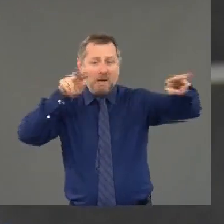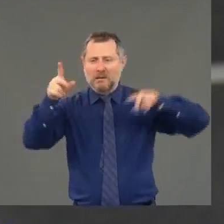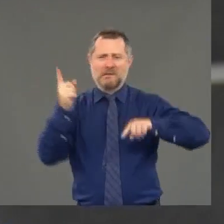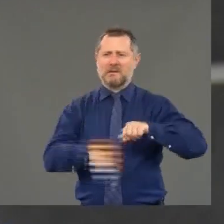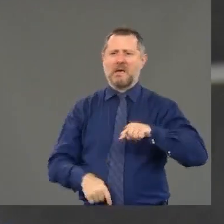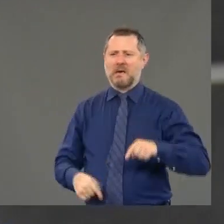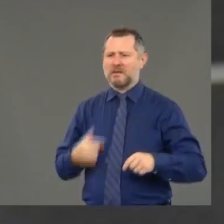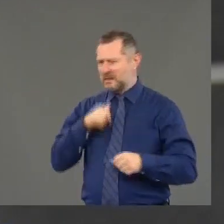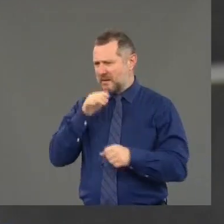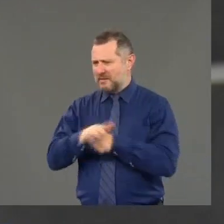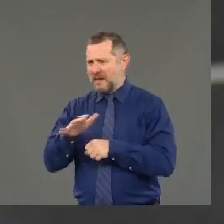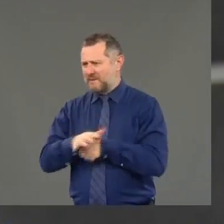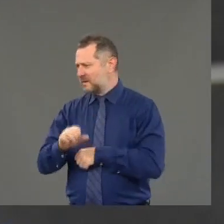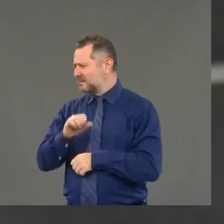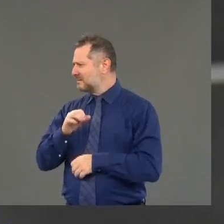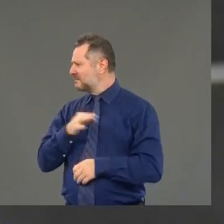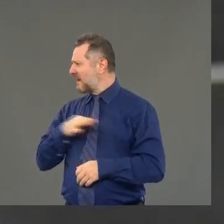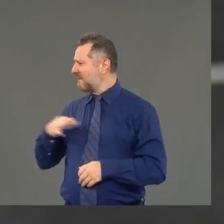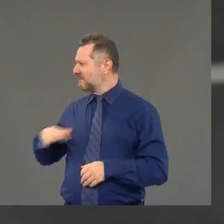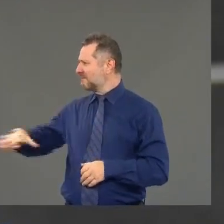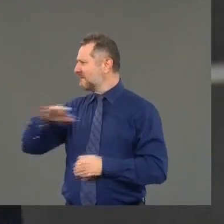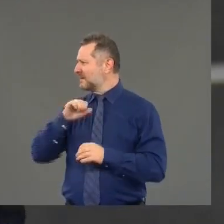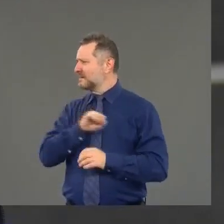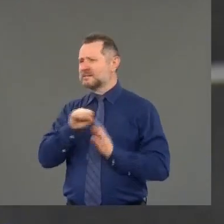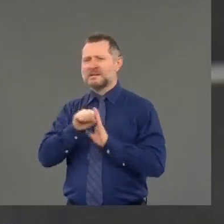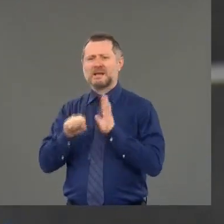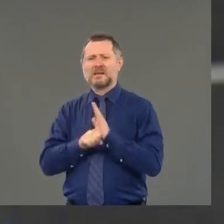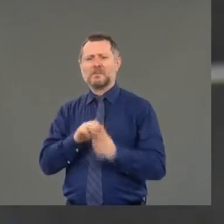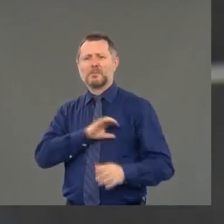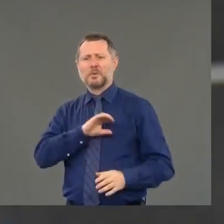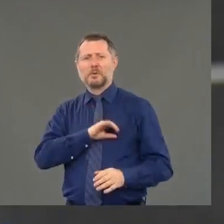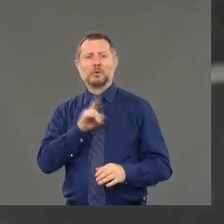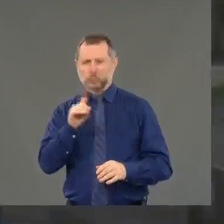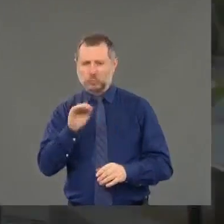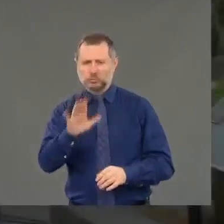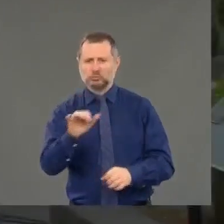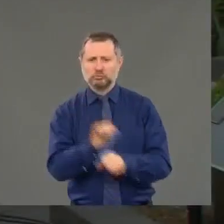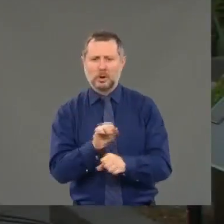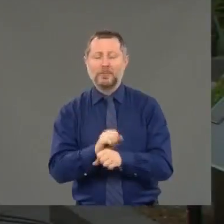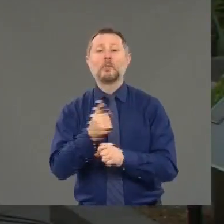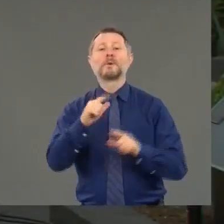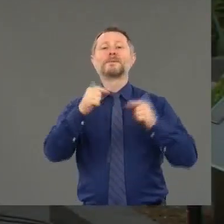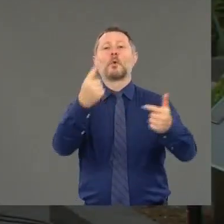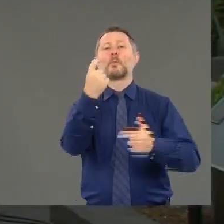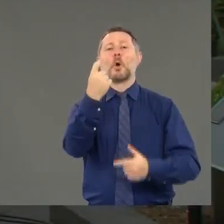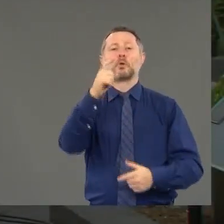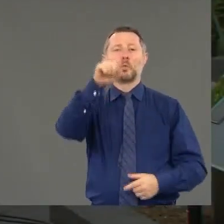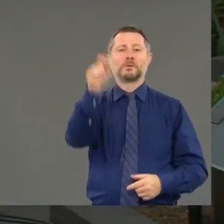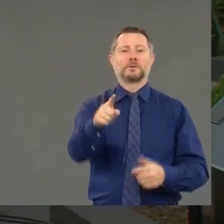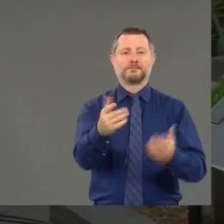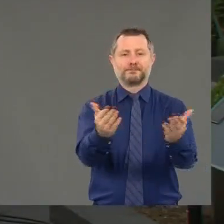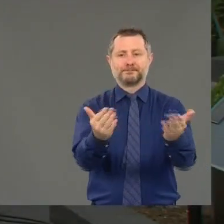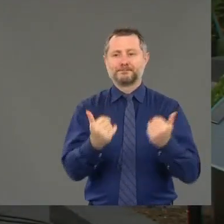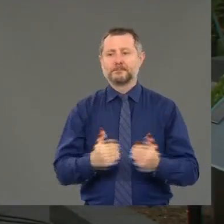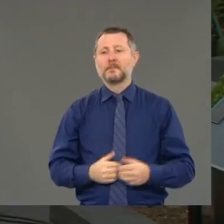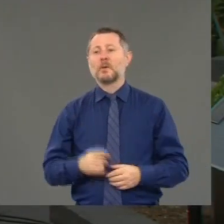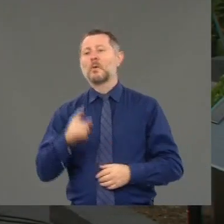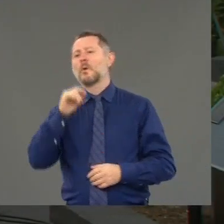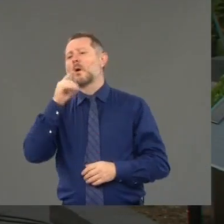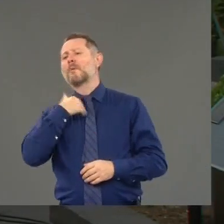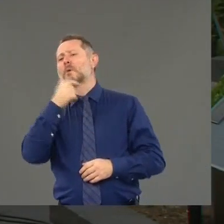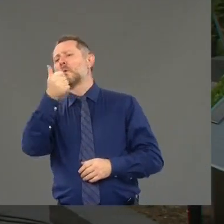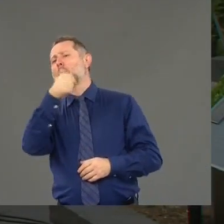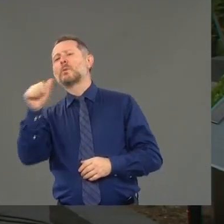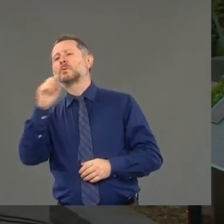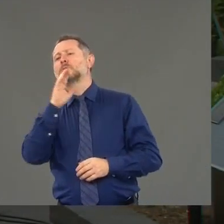we don't have enough state police. I need the local governments to do their job. One more than we're going to cut a ribbon in chatting with any of the restaurant owners or